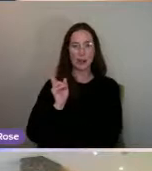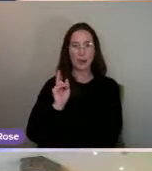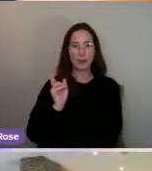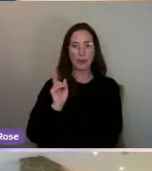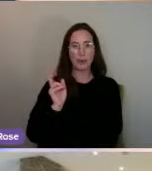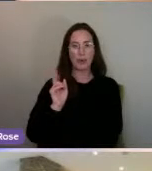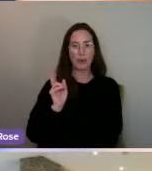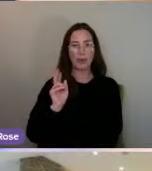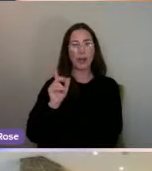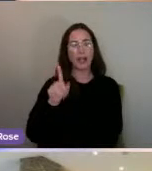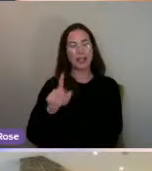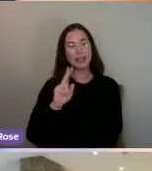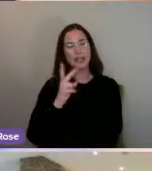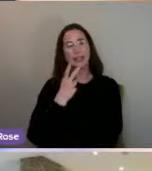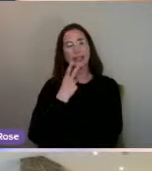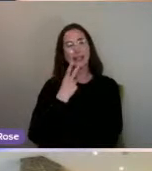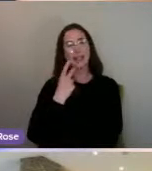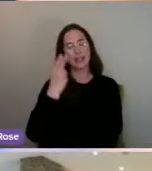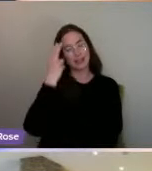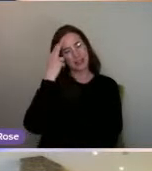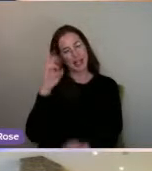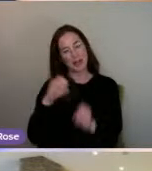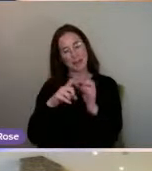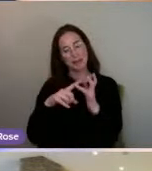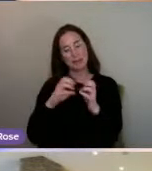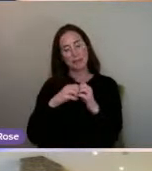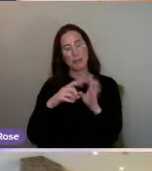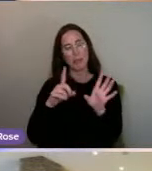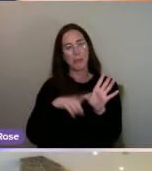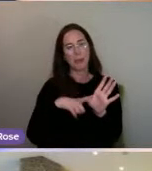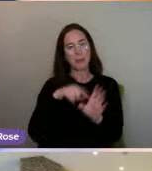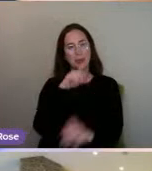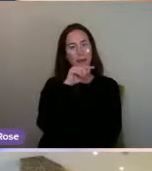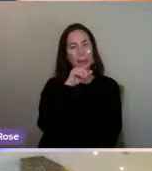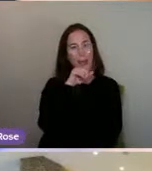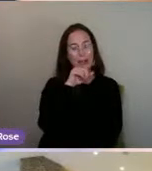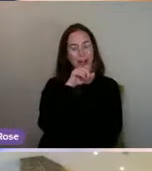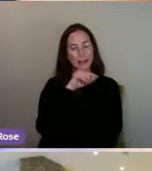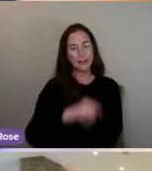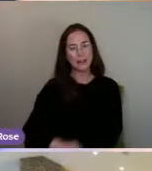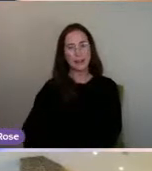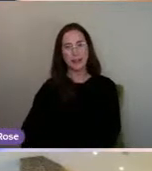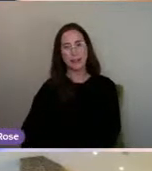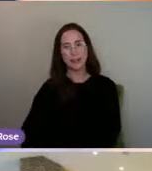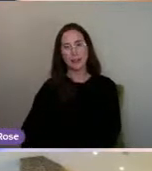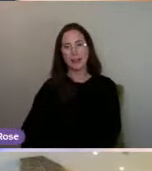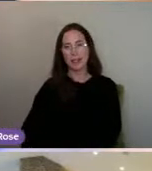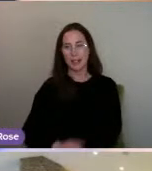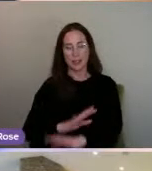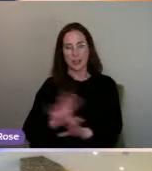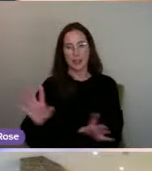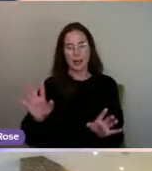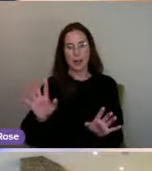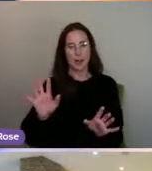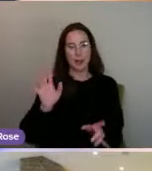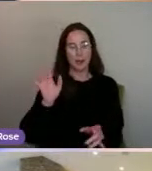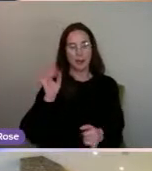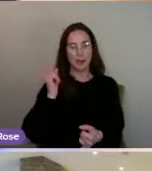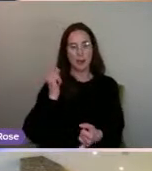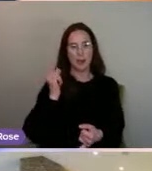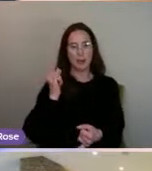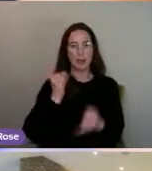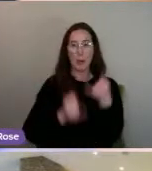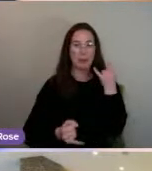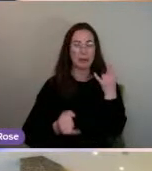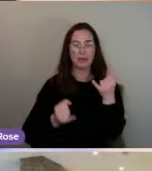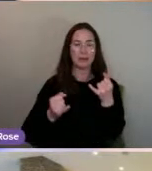his nickname was Bobby, so he's Bobby Robin. And it's no coincidence, I don't think, that every significant